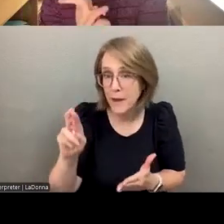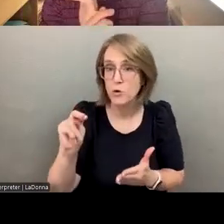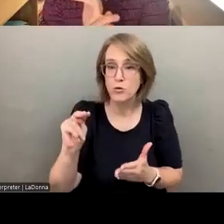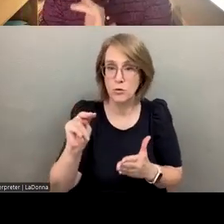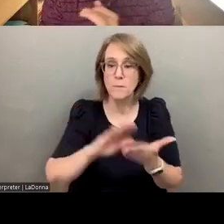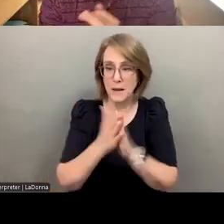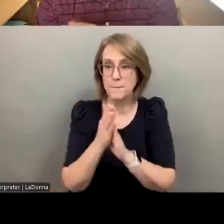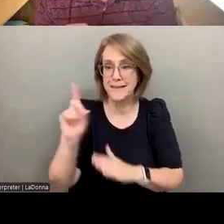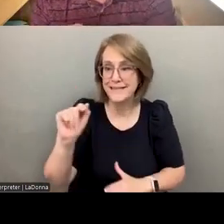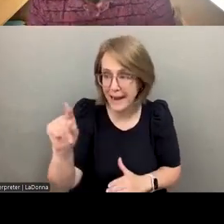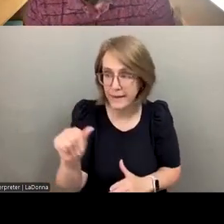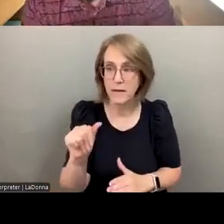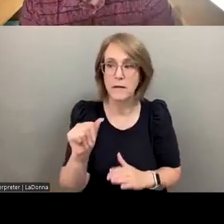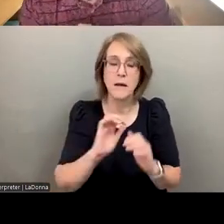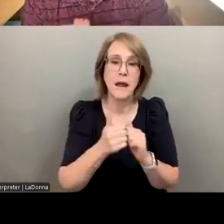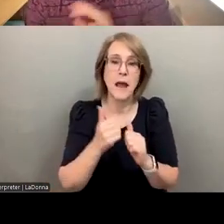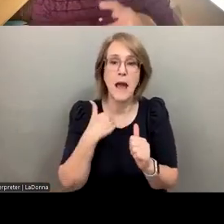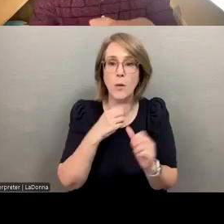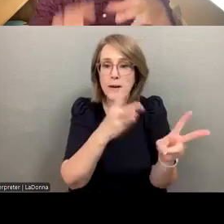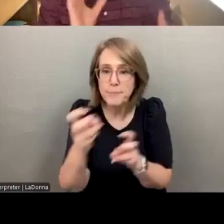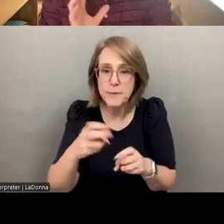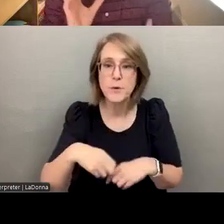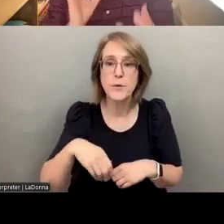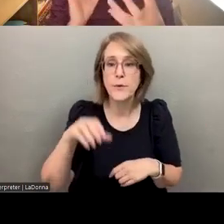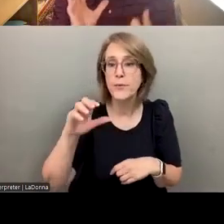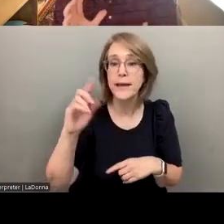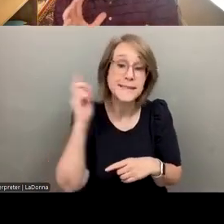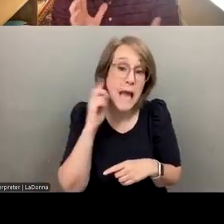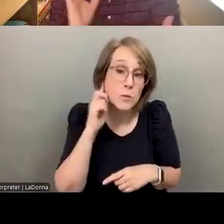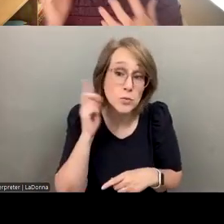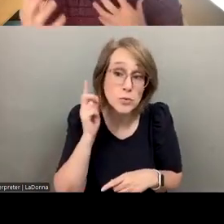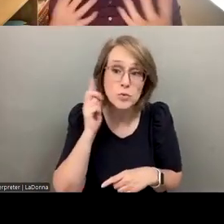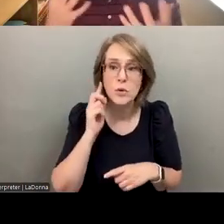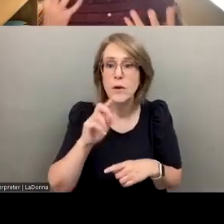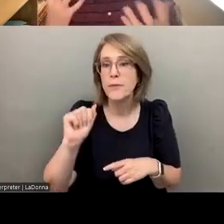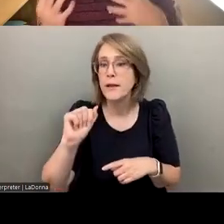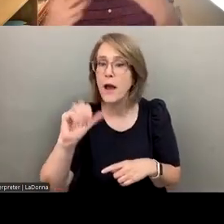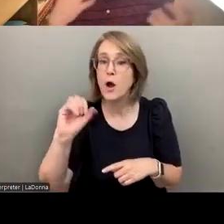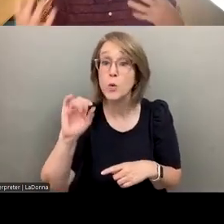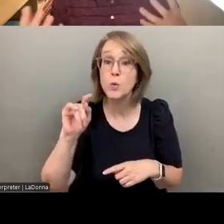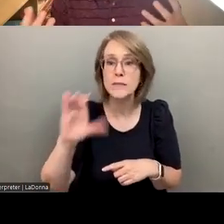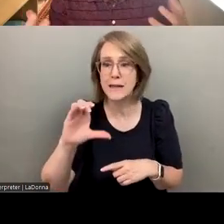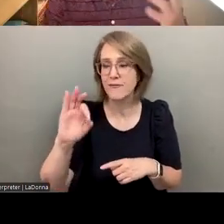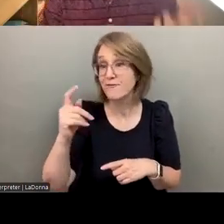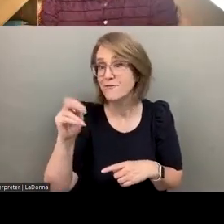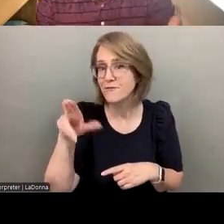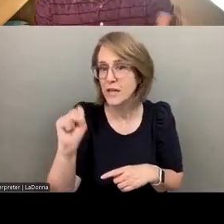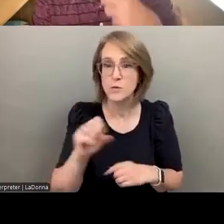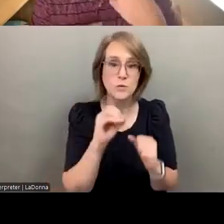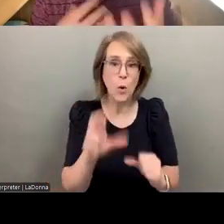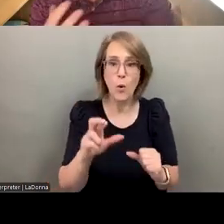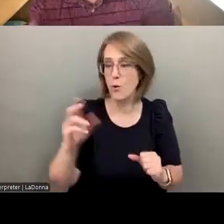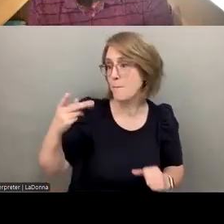We can do the same thing by extracting acoustic features. We can quantify digitally posture and the way you're moving and the